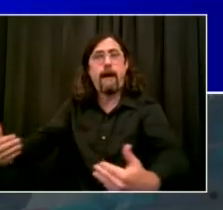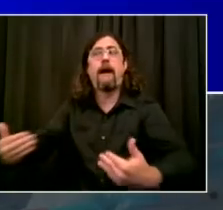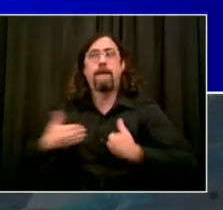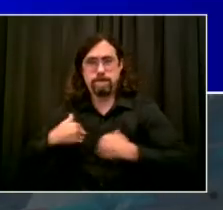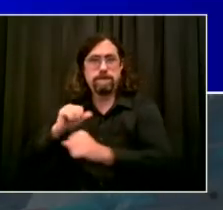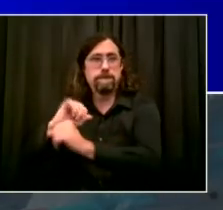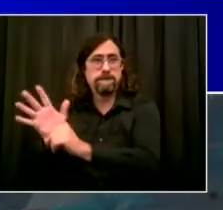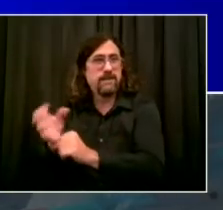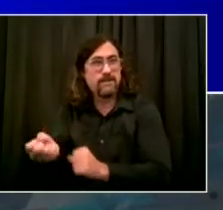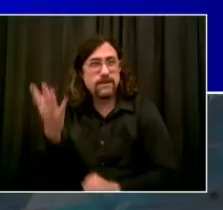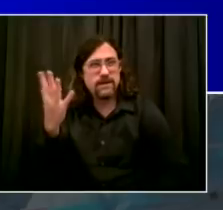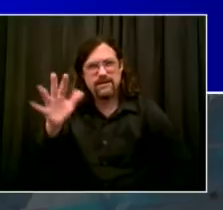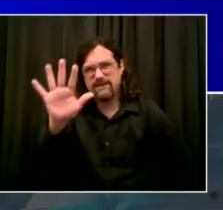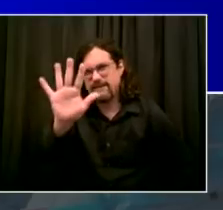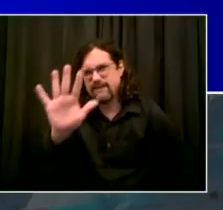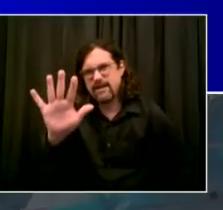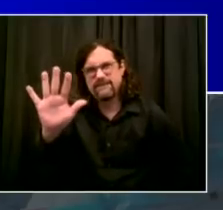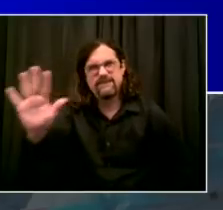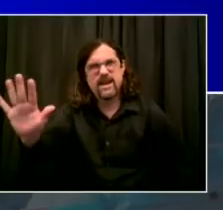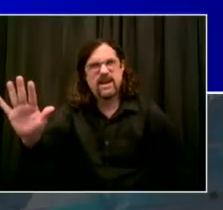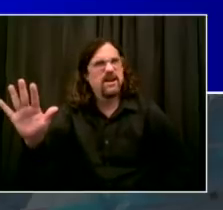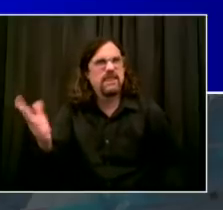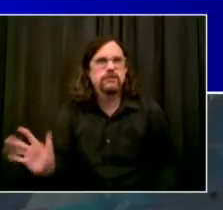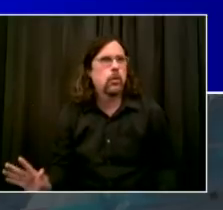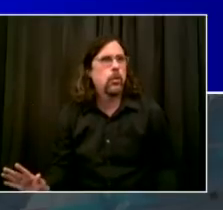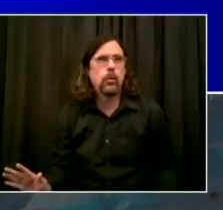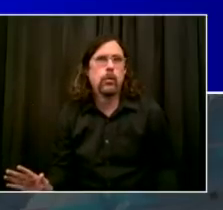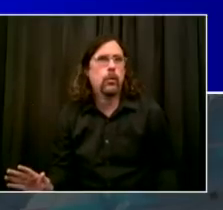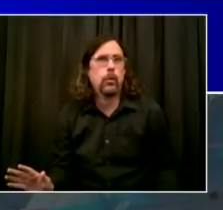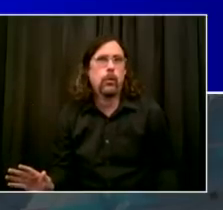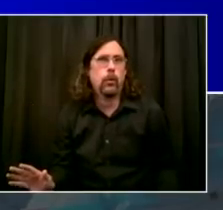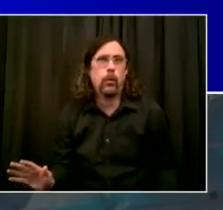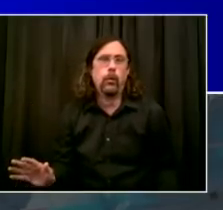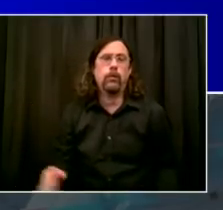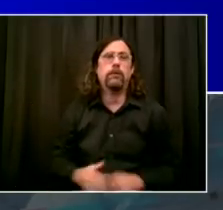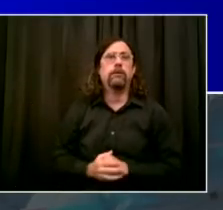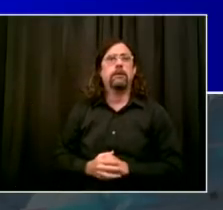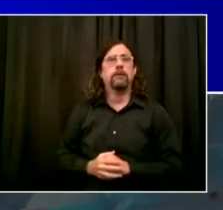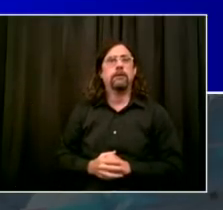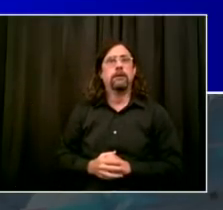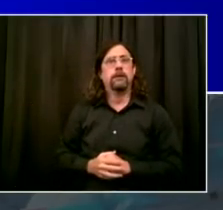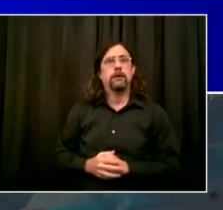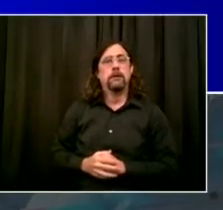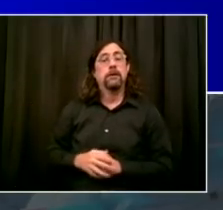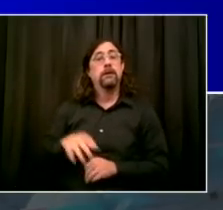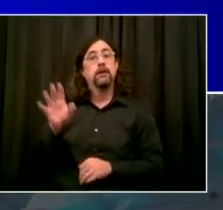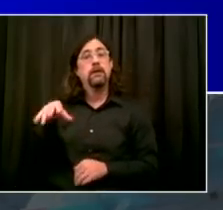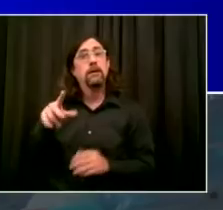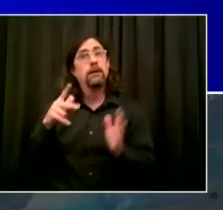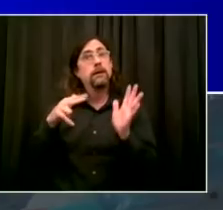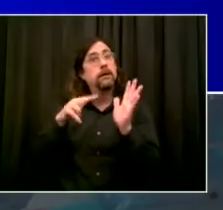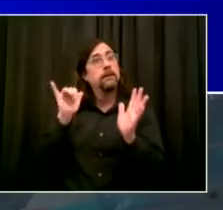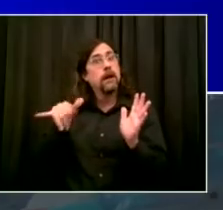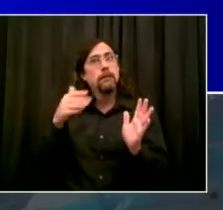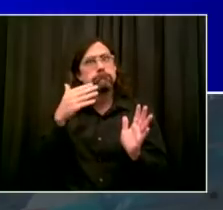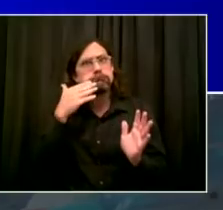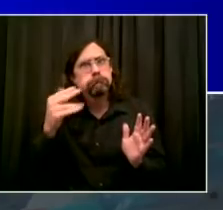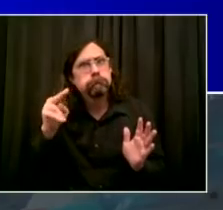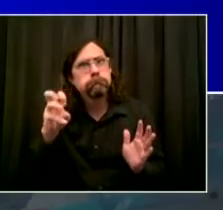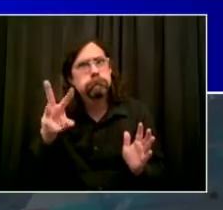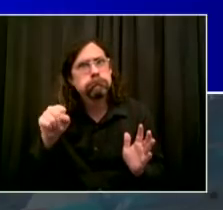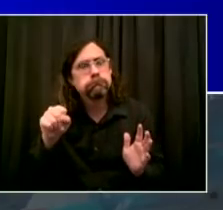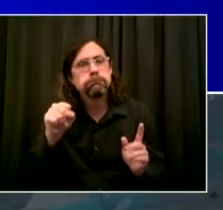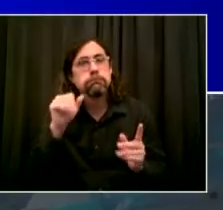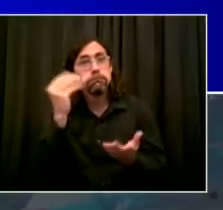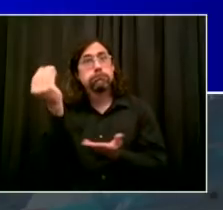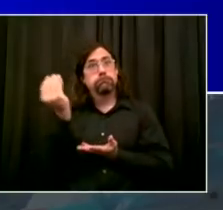So that tells us a lot. That tells us how much all the efforts to fight back this disease are working. And it tells